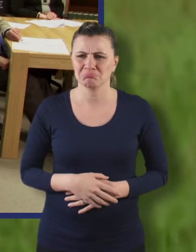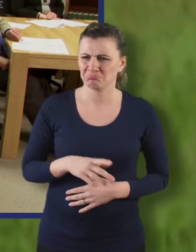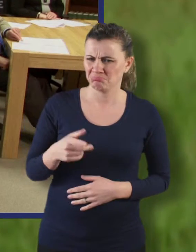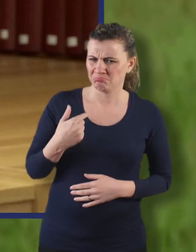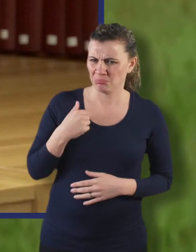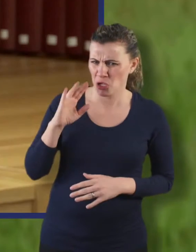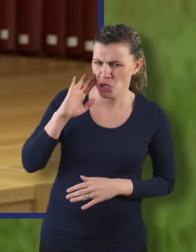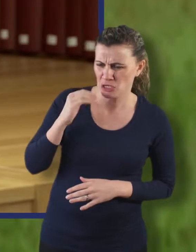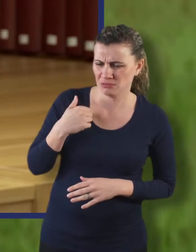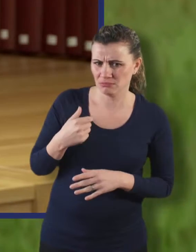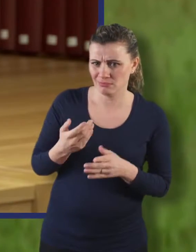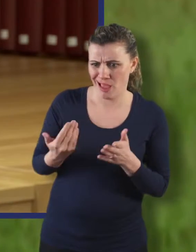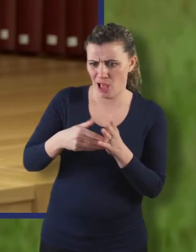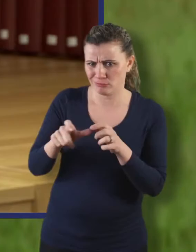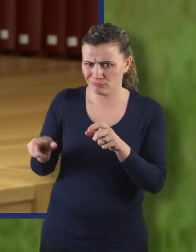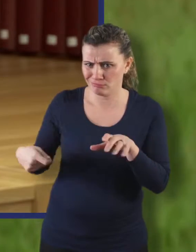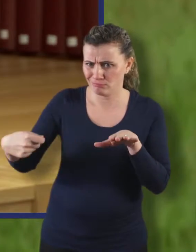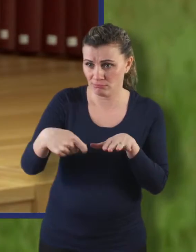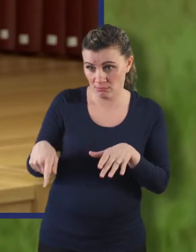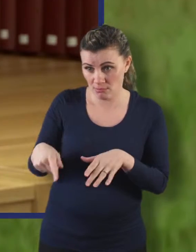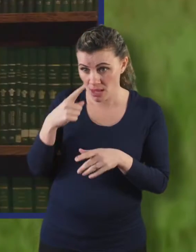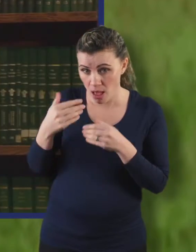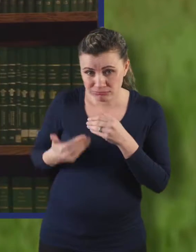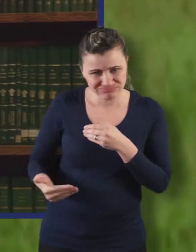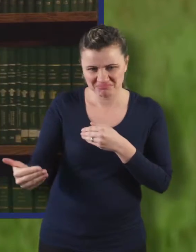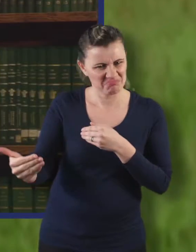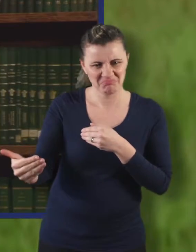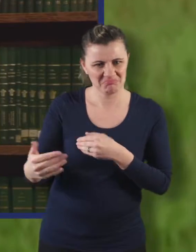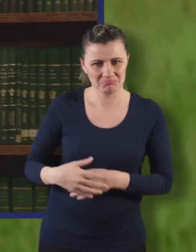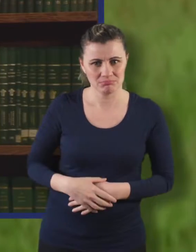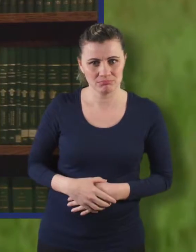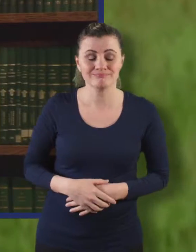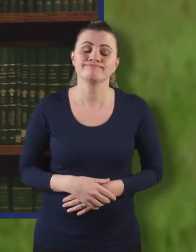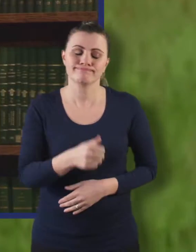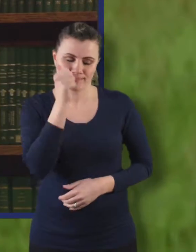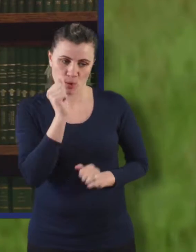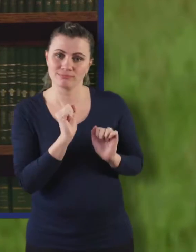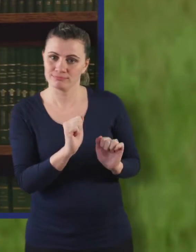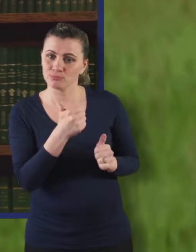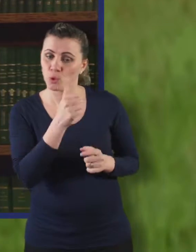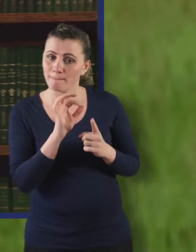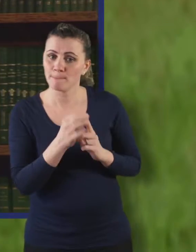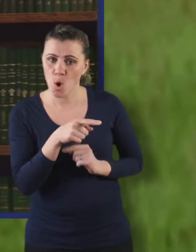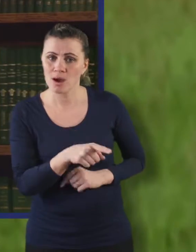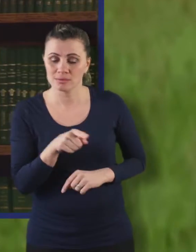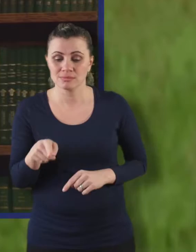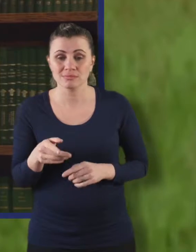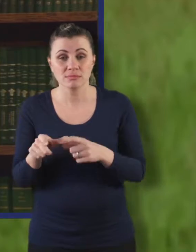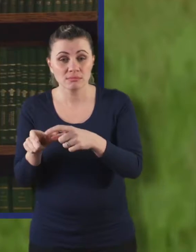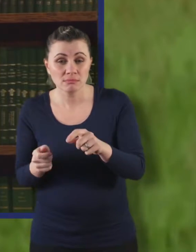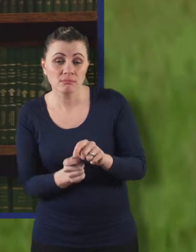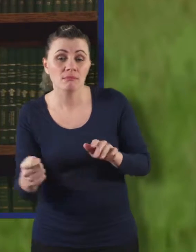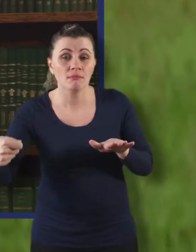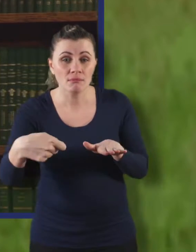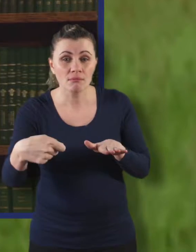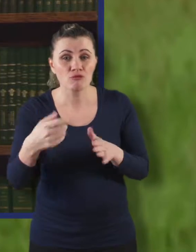I've heard that external storage doesn't last very long. That's a really good point. External storage is a short term